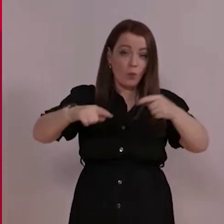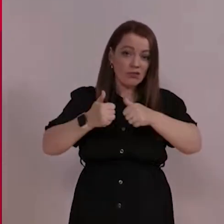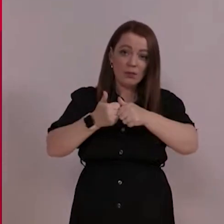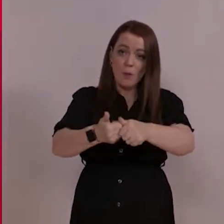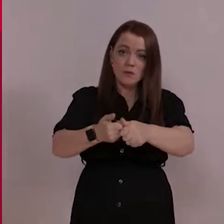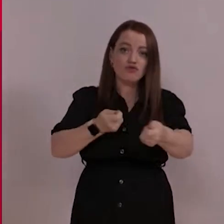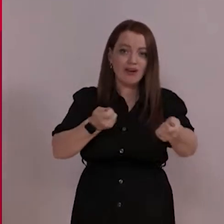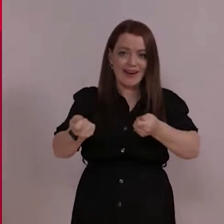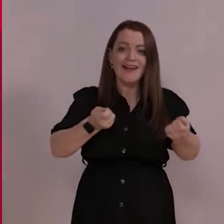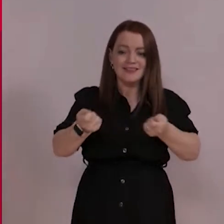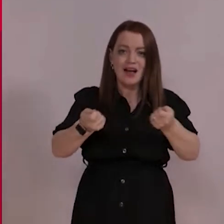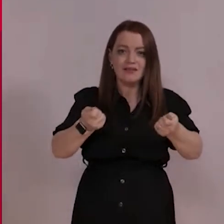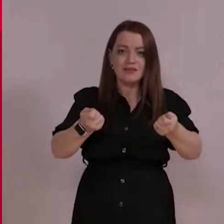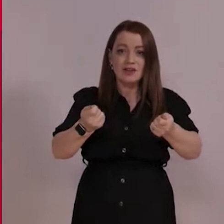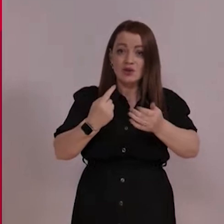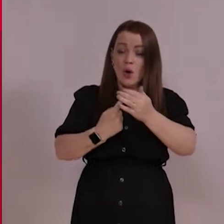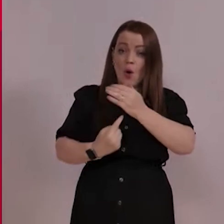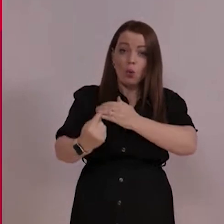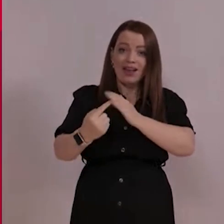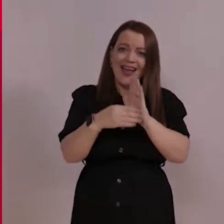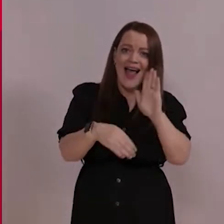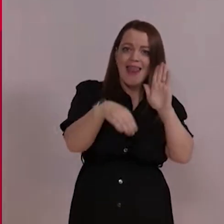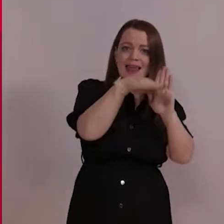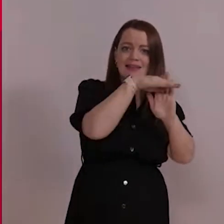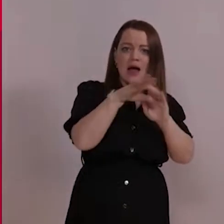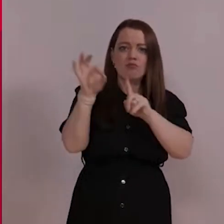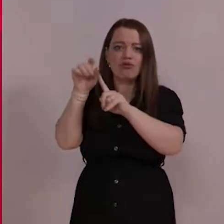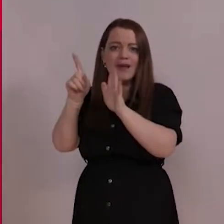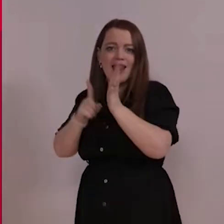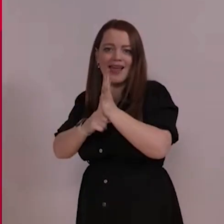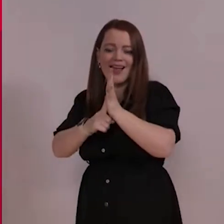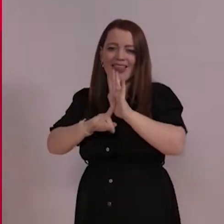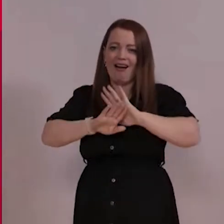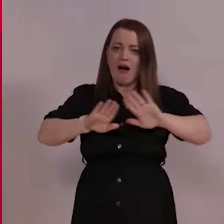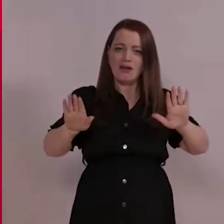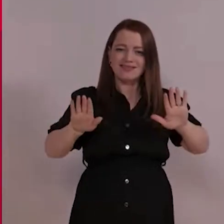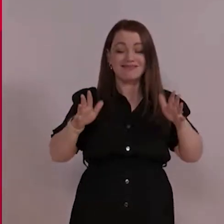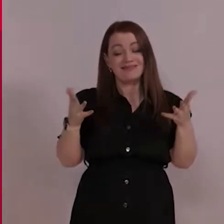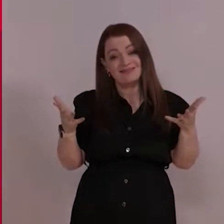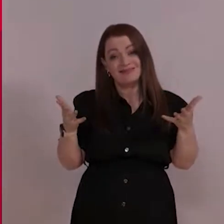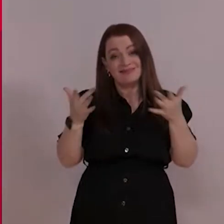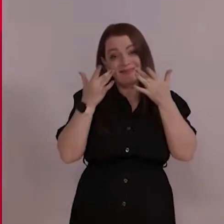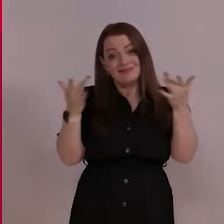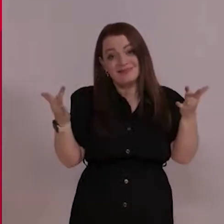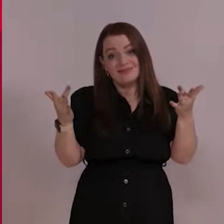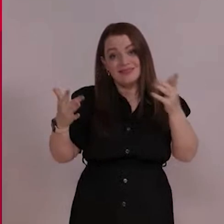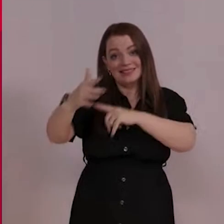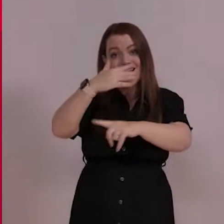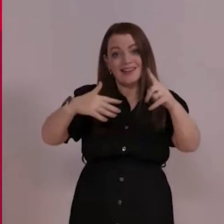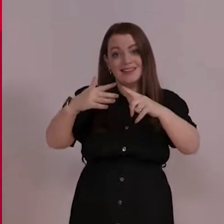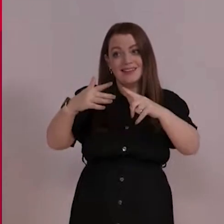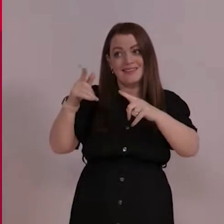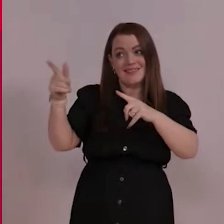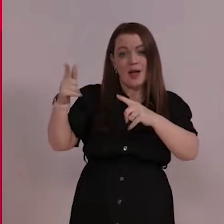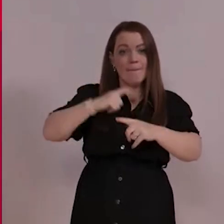regulator. There is only the elite in the Premier League that aren't. It's a little bit of a representation of society. Vested interest and greed